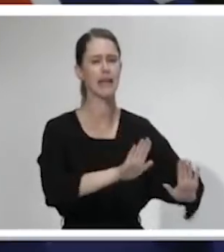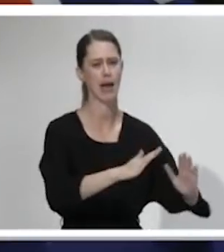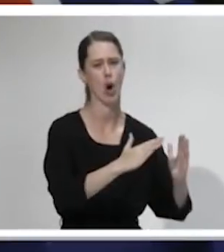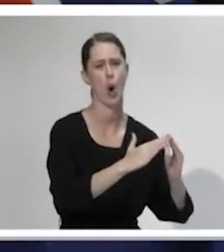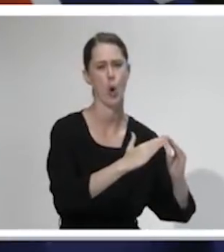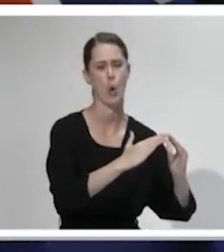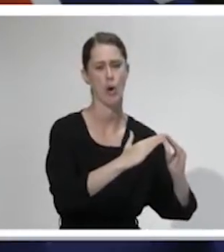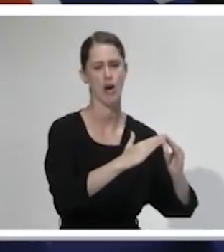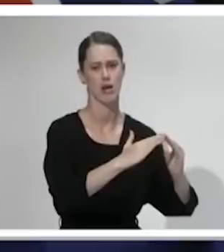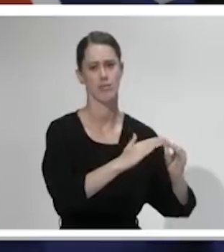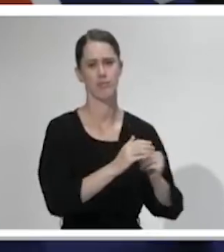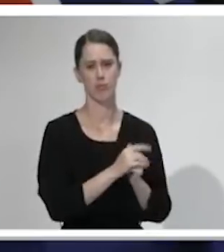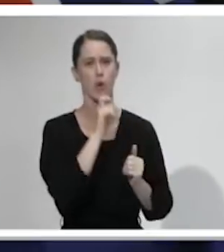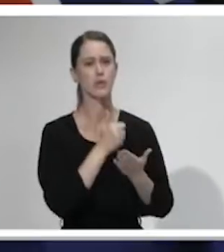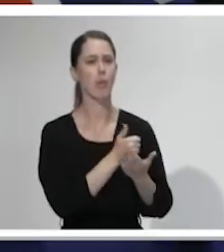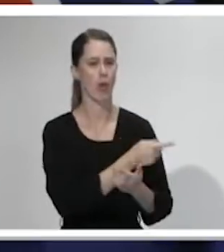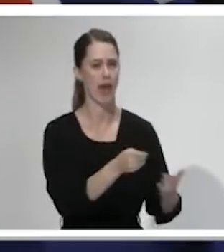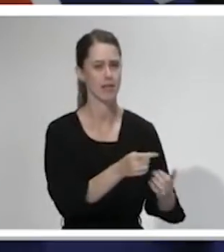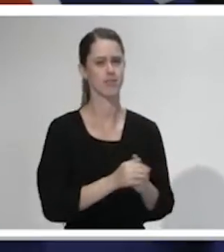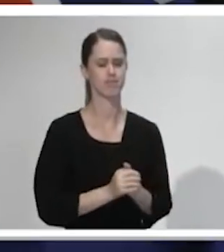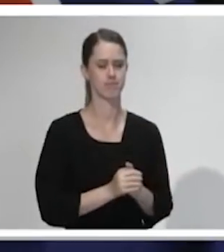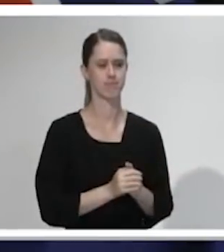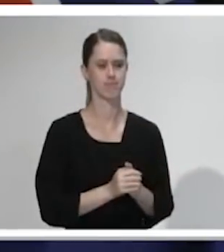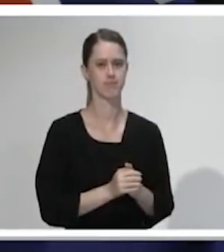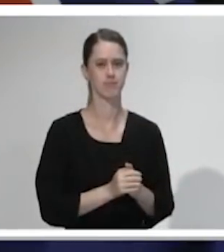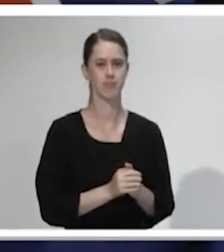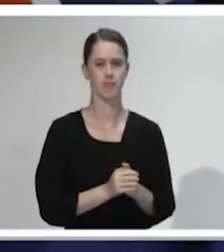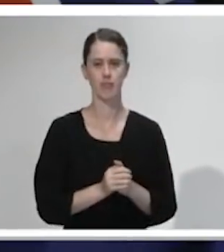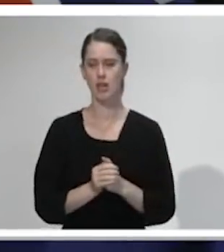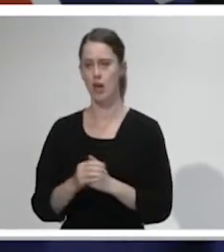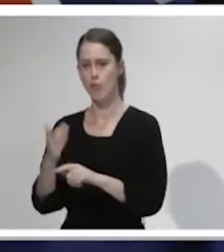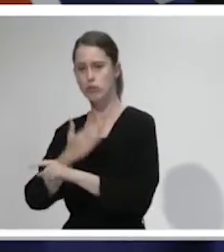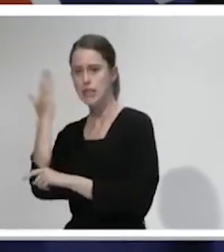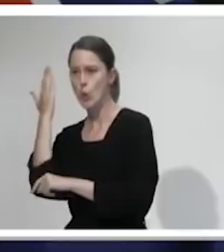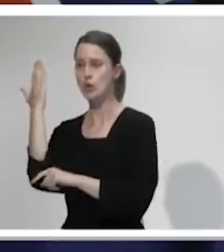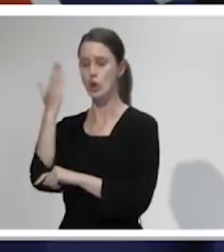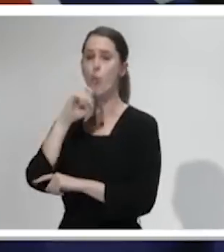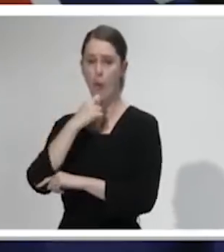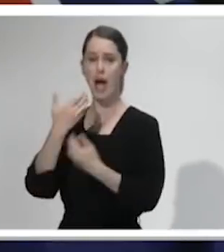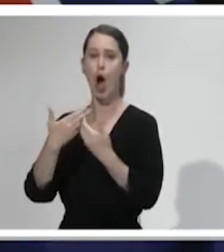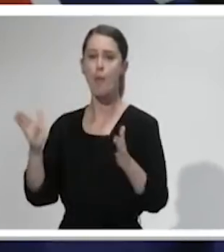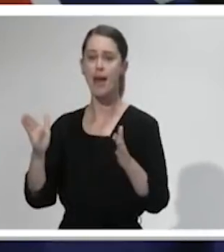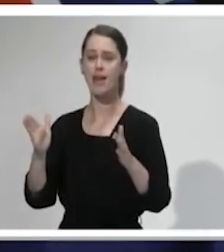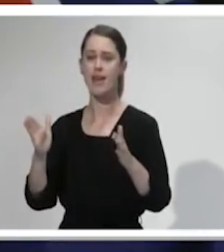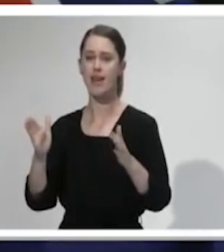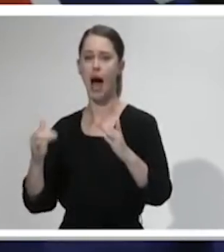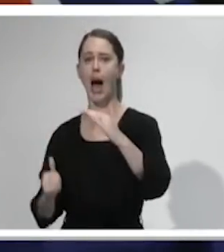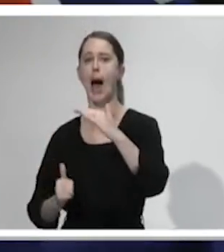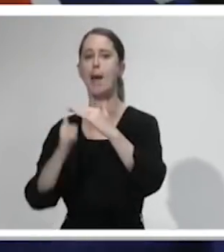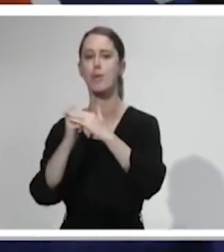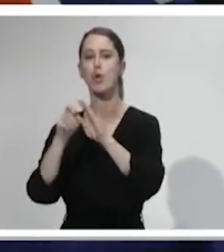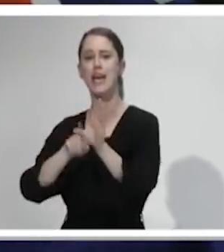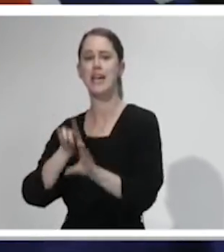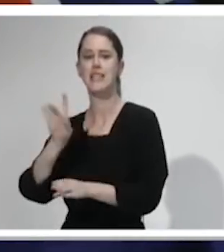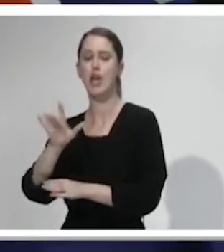home and they will be supported to do so. Early learning centres and schools will physically be open for up to year 10 families